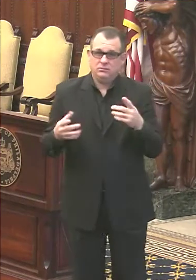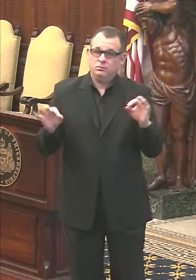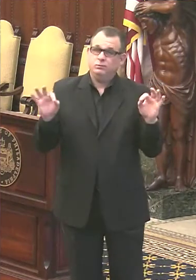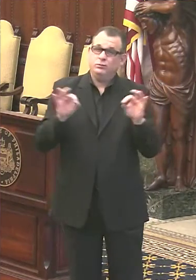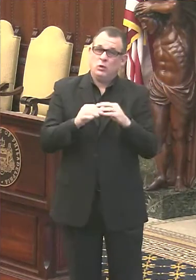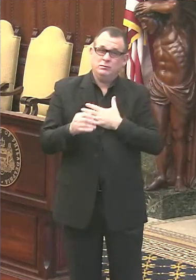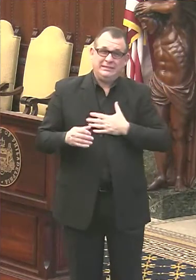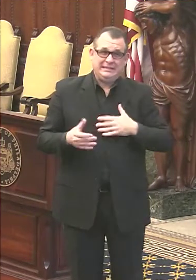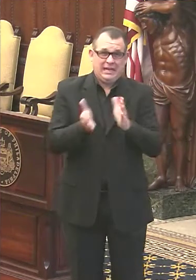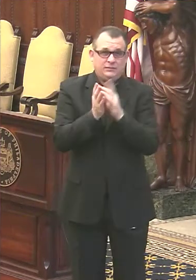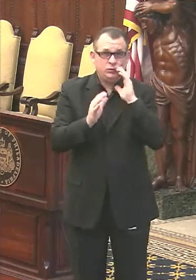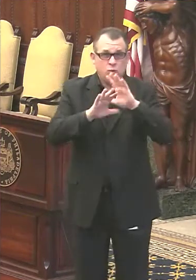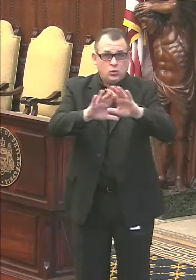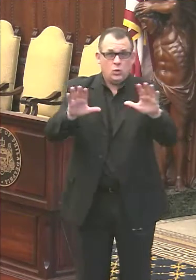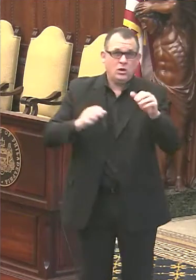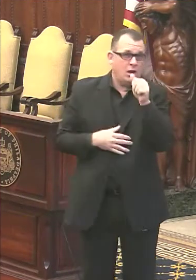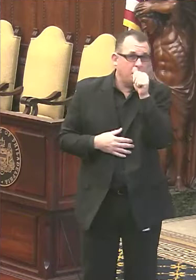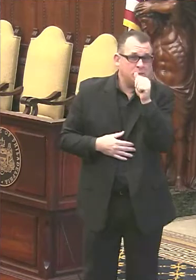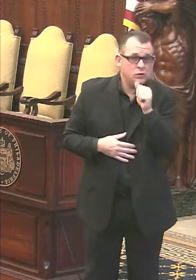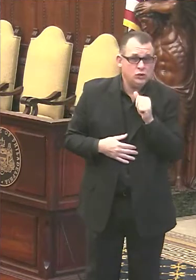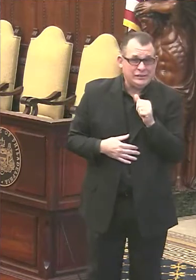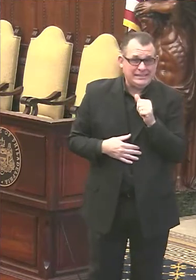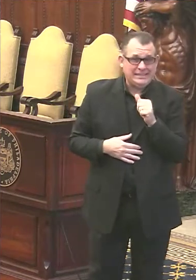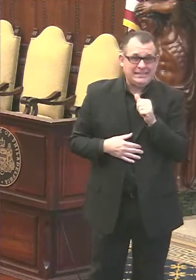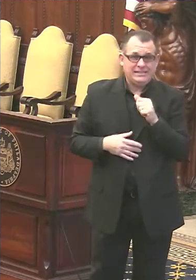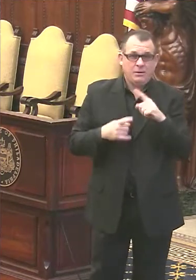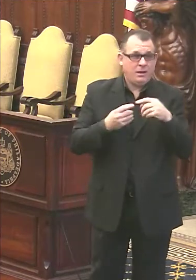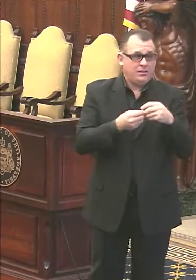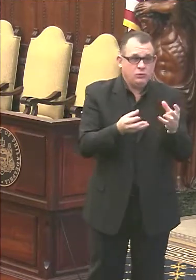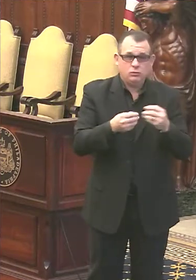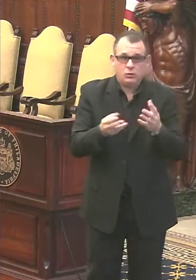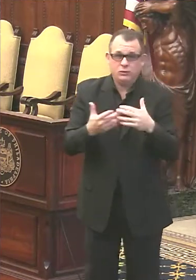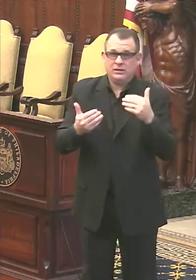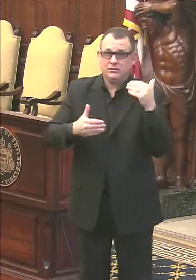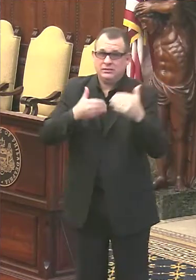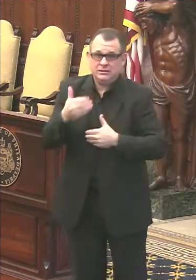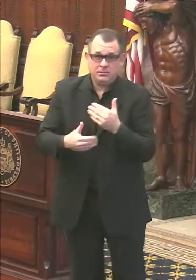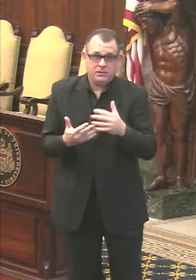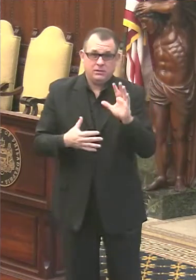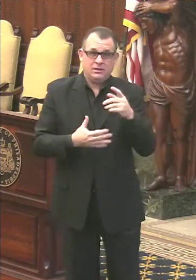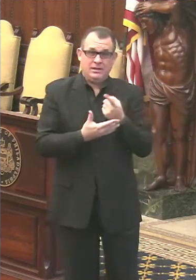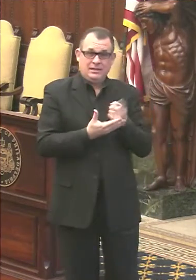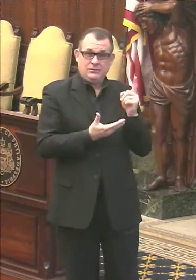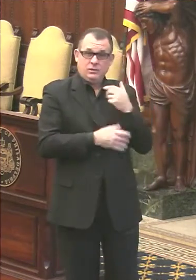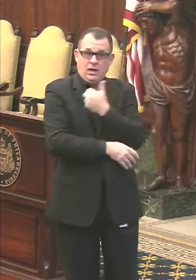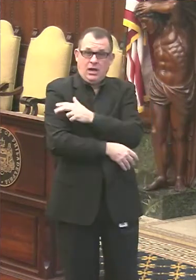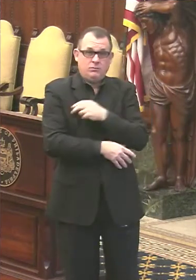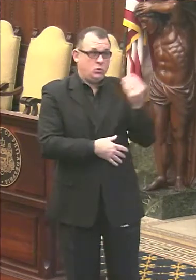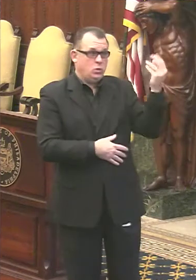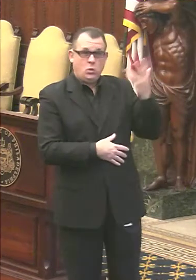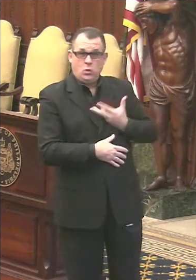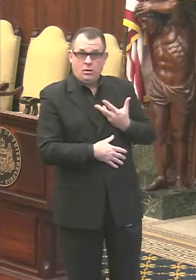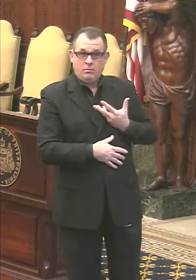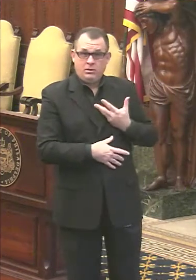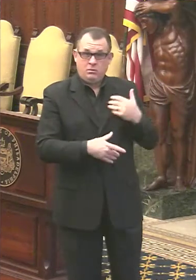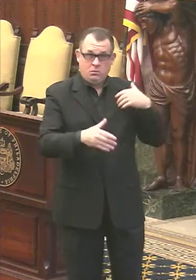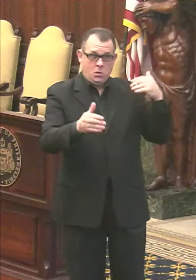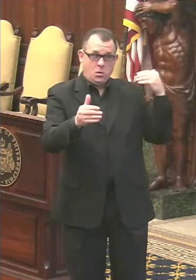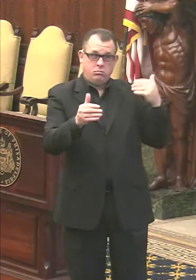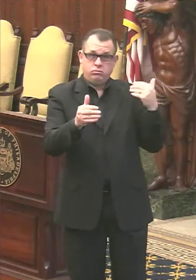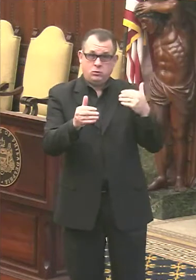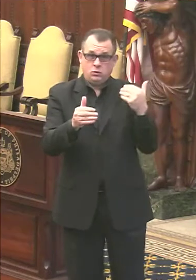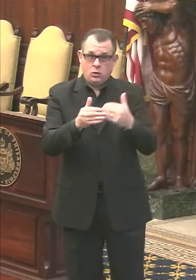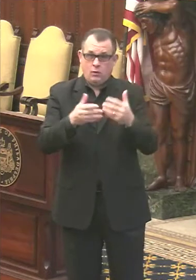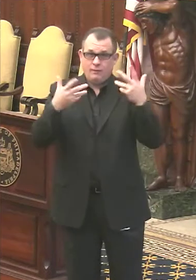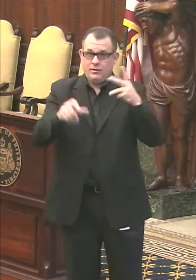Let me talk then about our distribution process. Last week, the hospitals told us that they were nearing the end of the work of vaccinating their